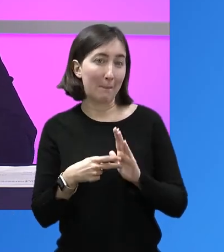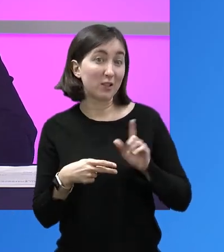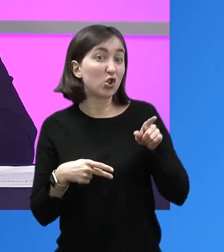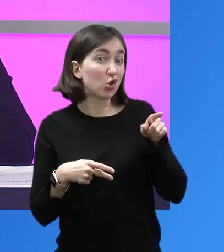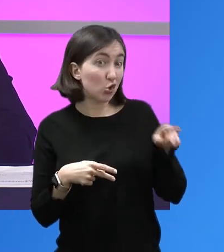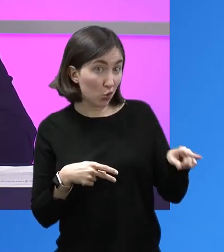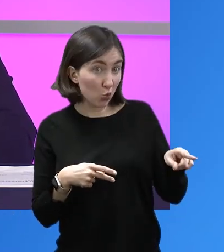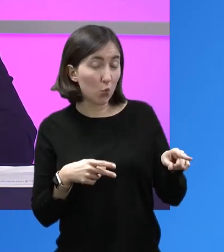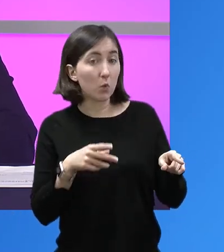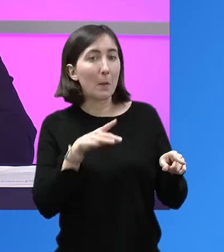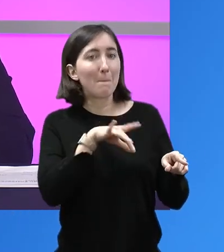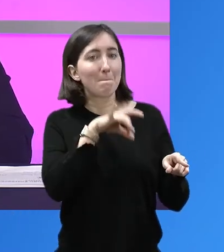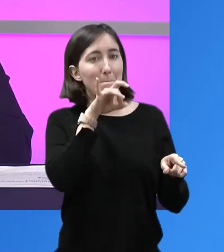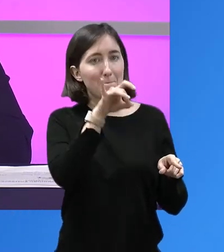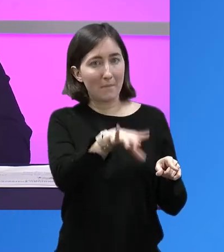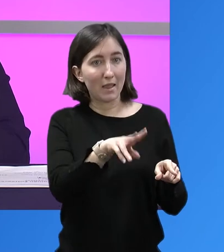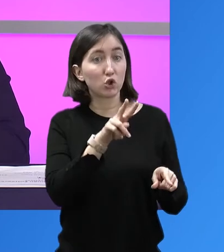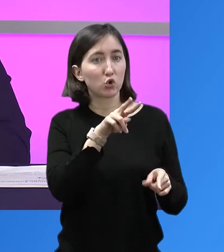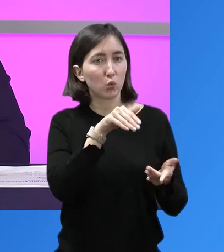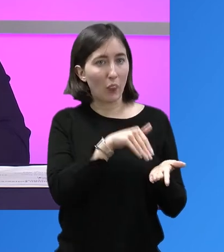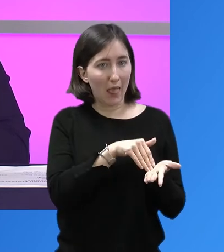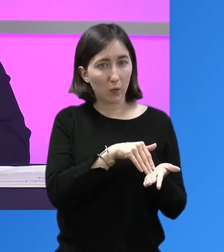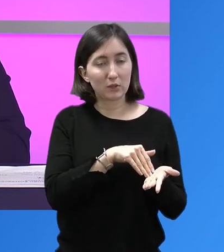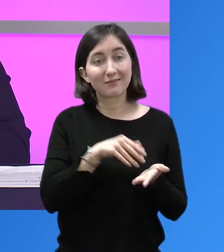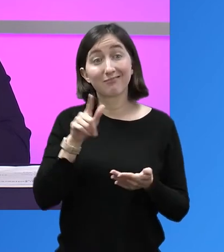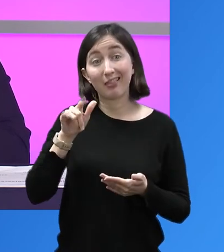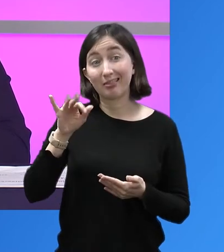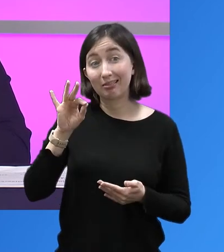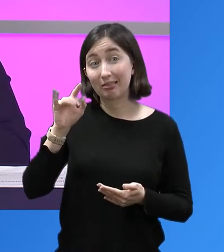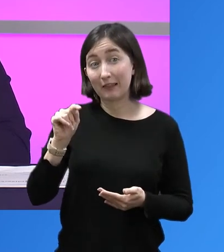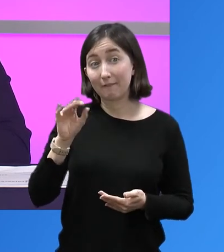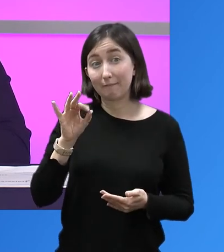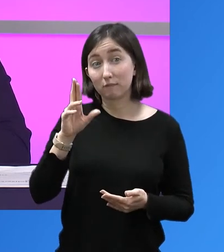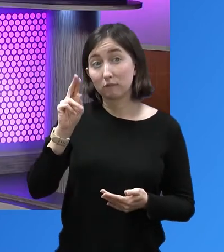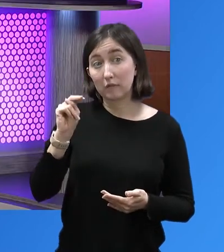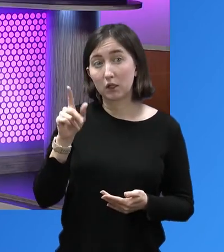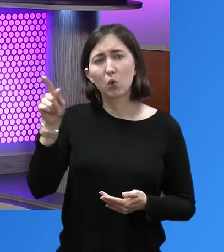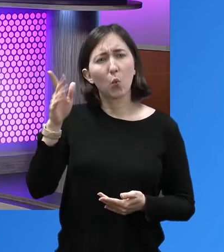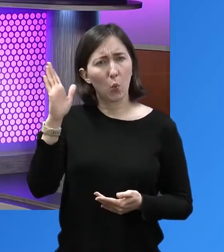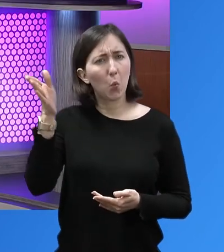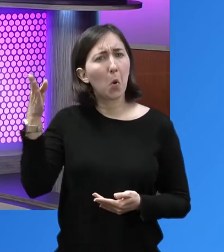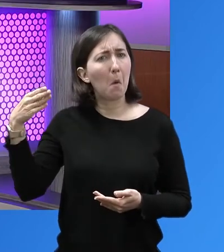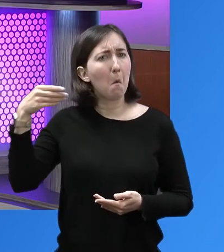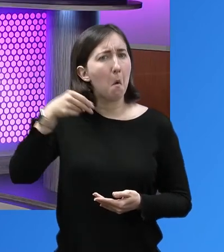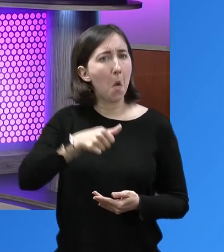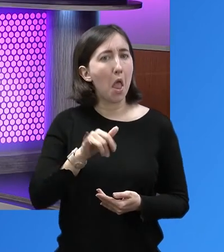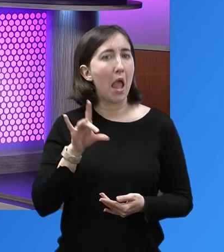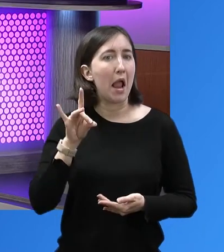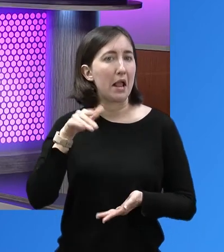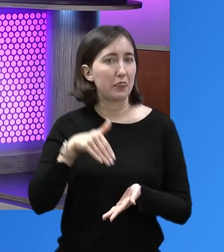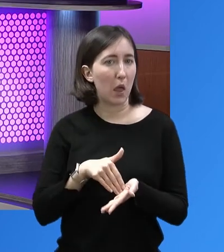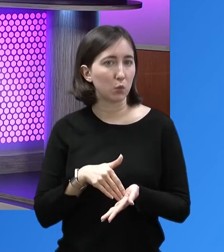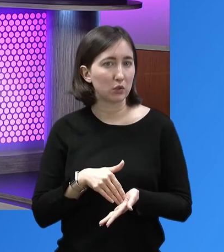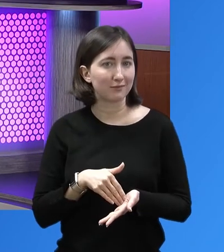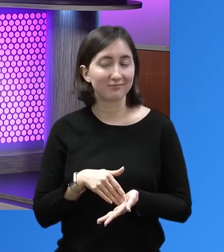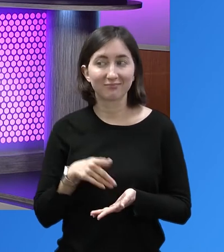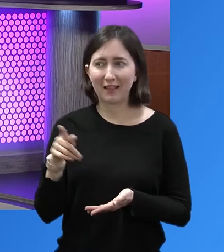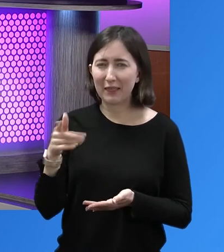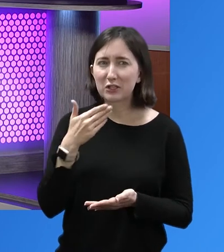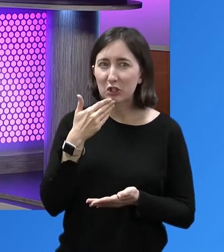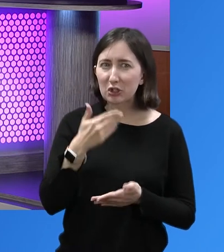savings, money that I'm going to inject. And I would ask LIFT Fund for $8,000. That's how that would work. Great. So, you know,